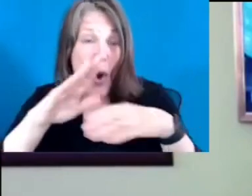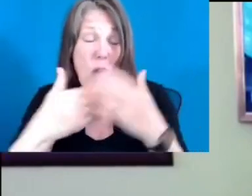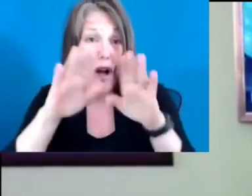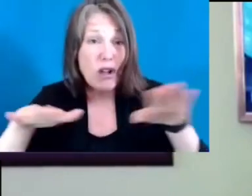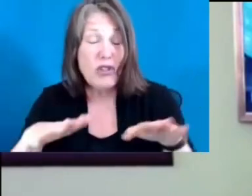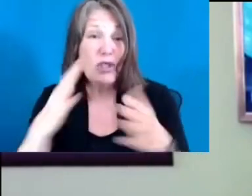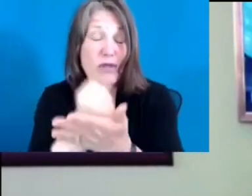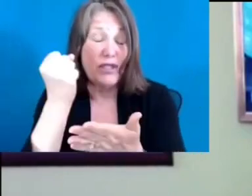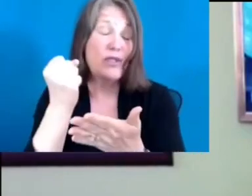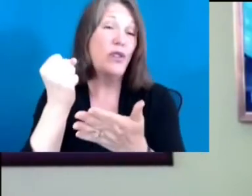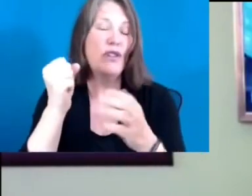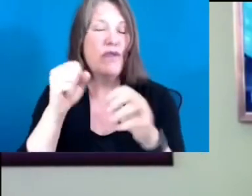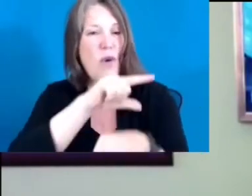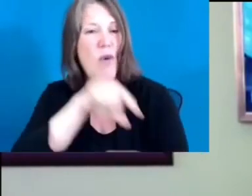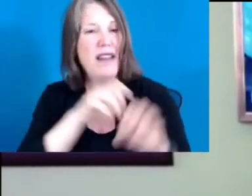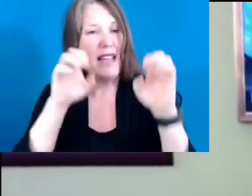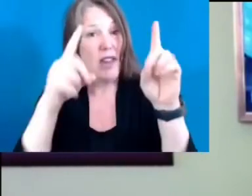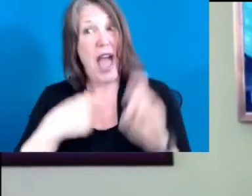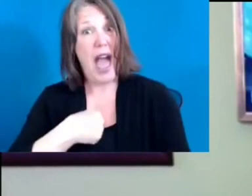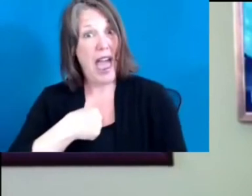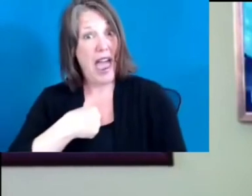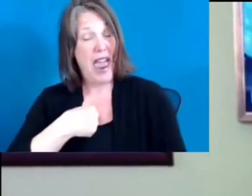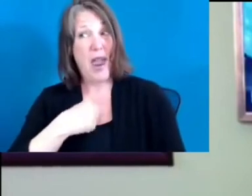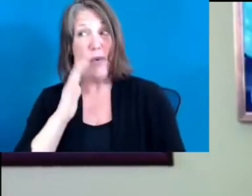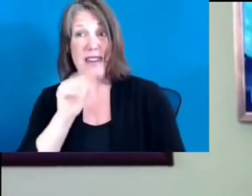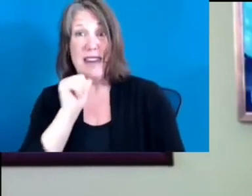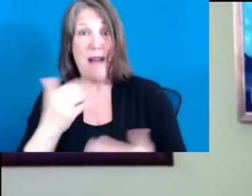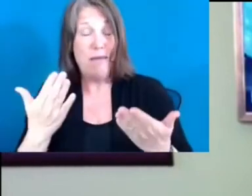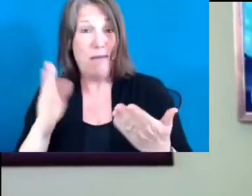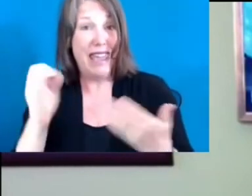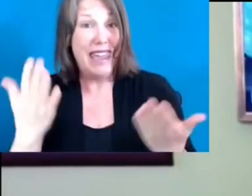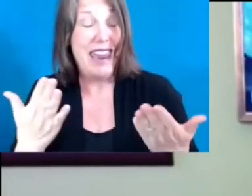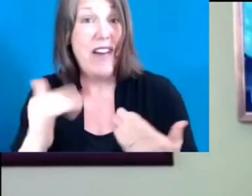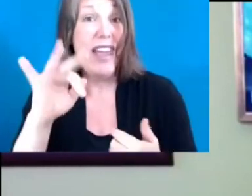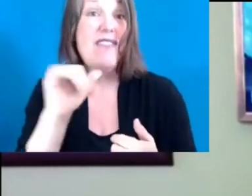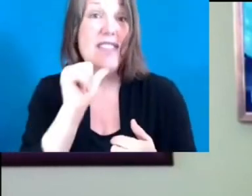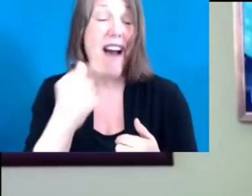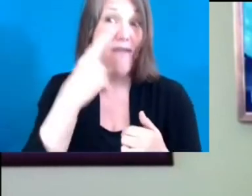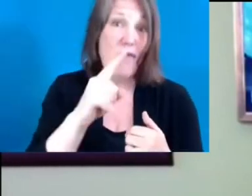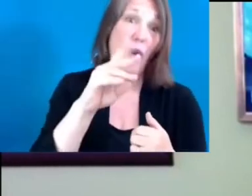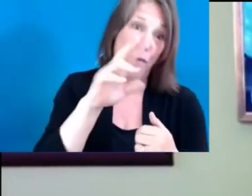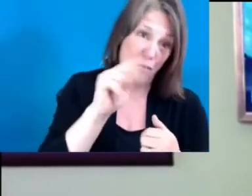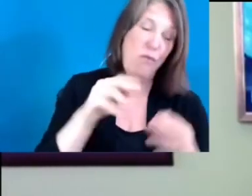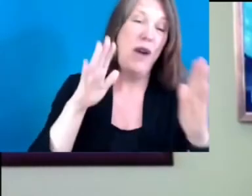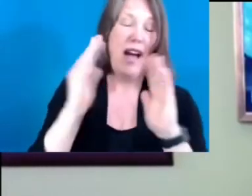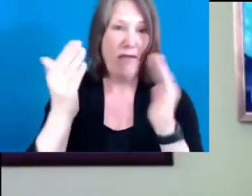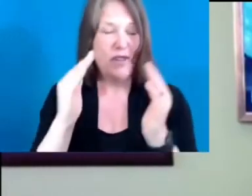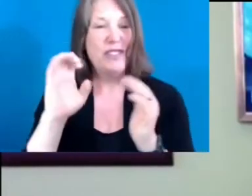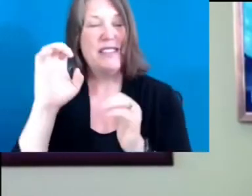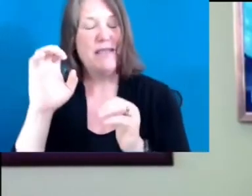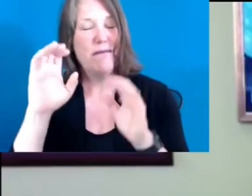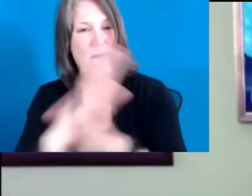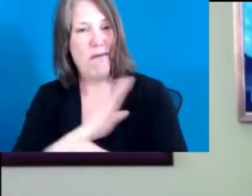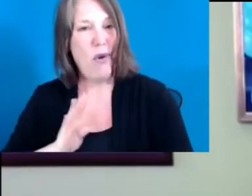if it were not for Brown versus Board of Education. And I can name a number of other policies. You're about to hear about one that's really important.